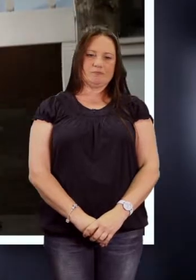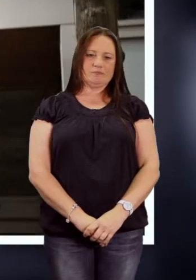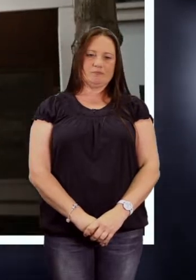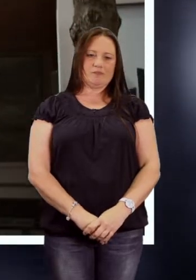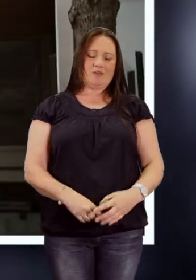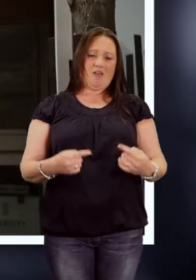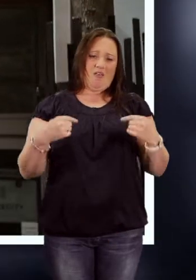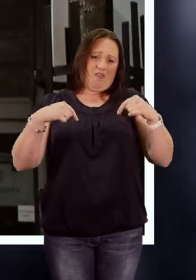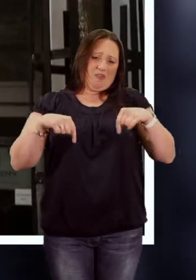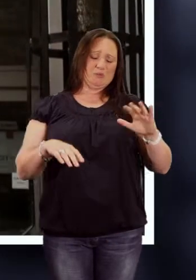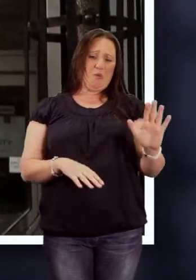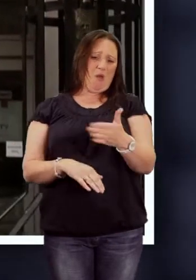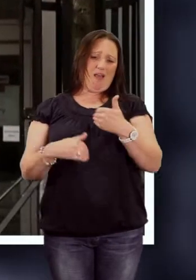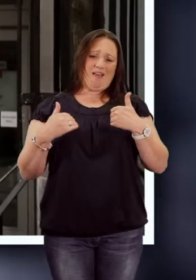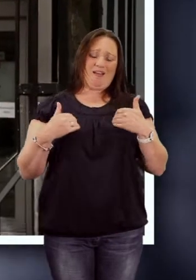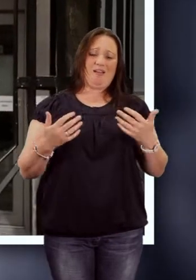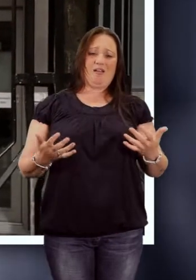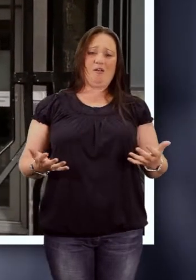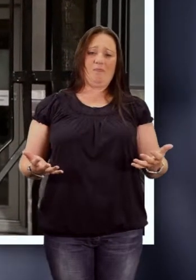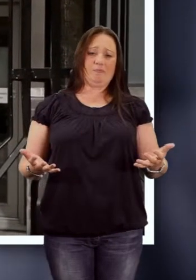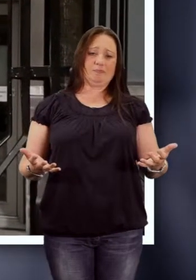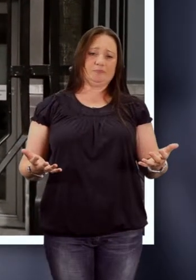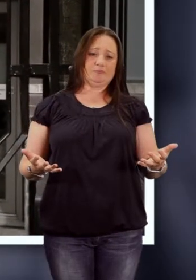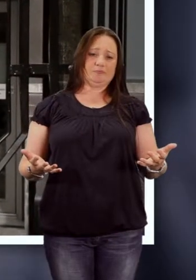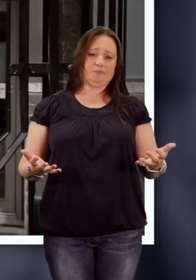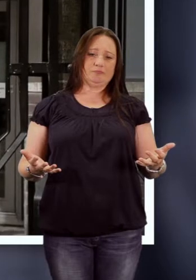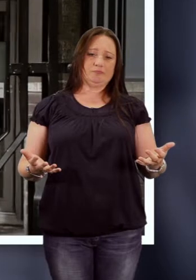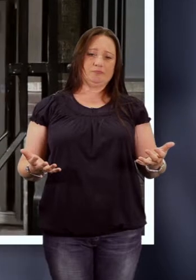Is this all I am?